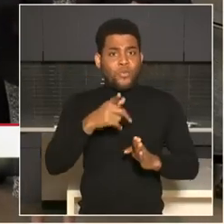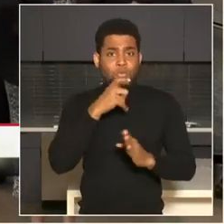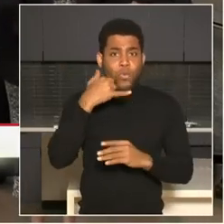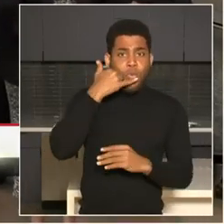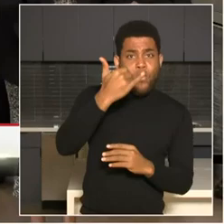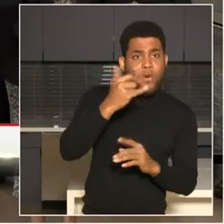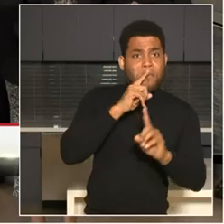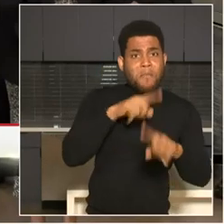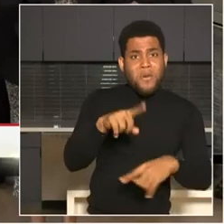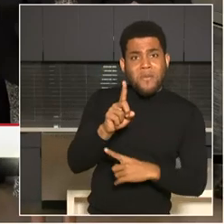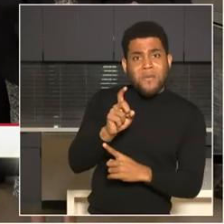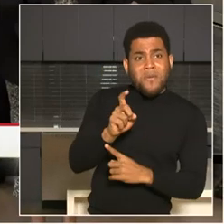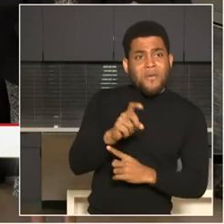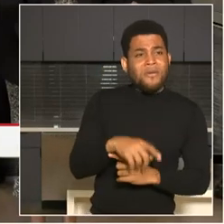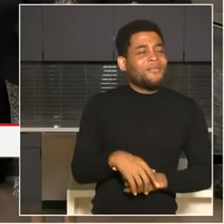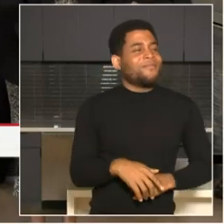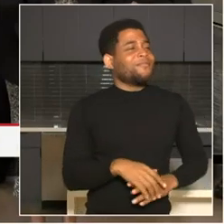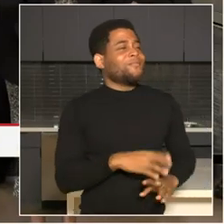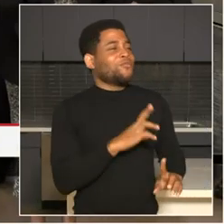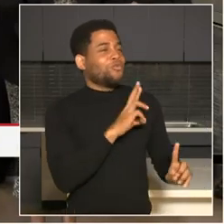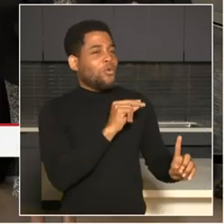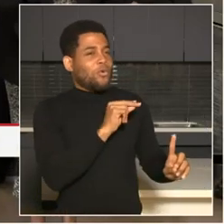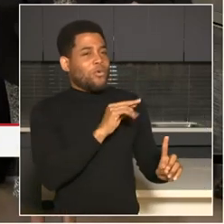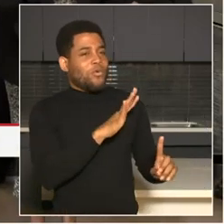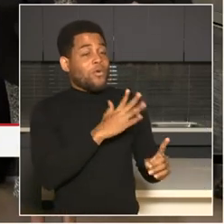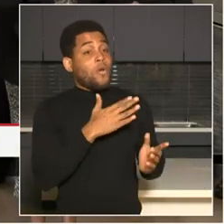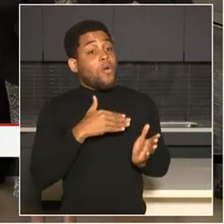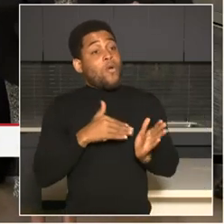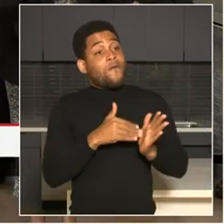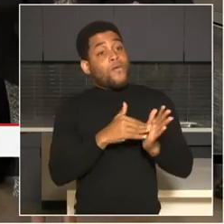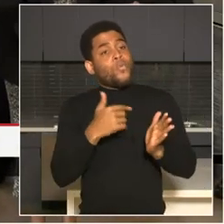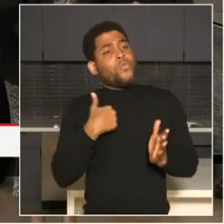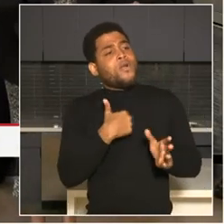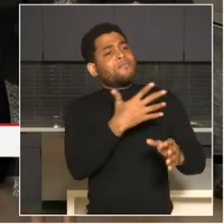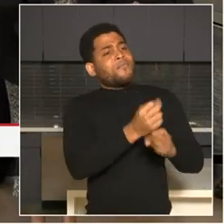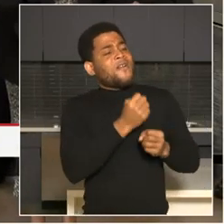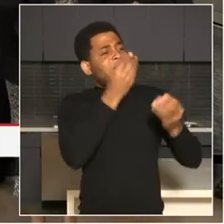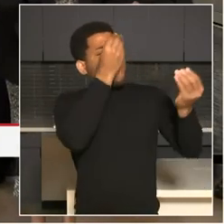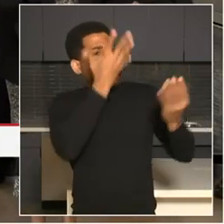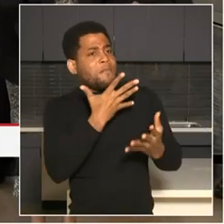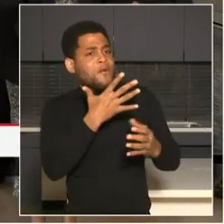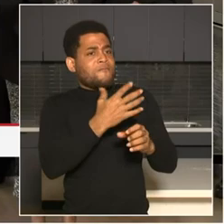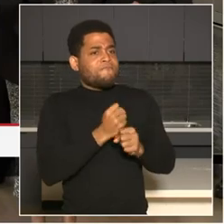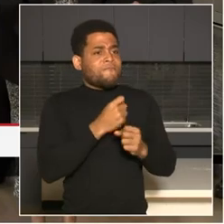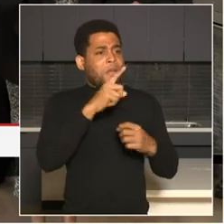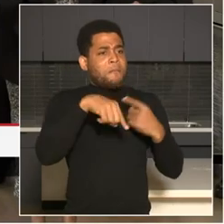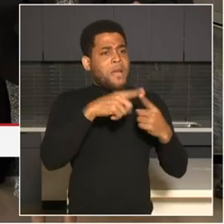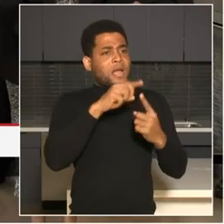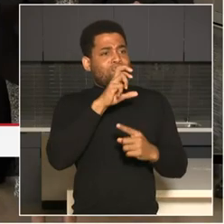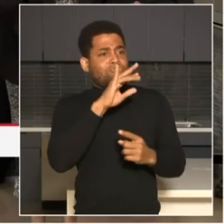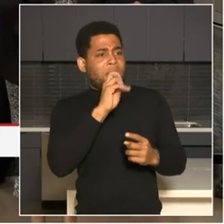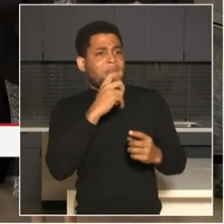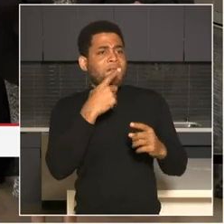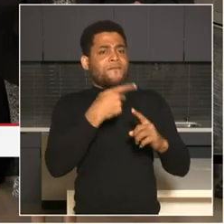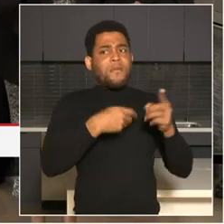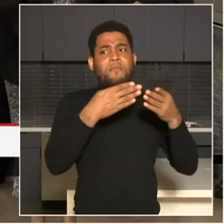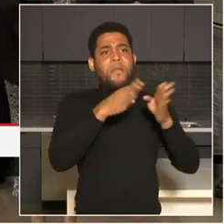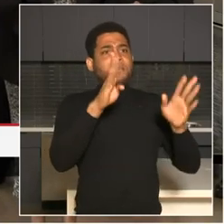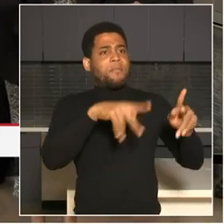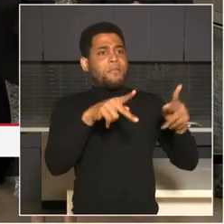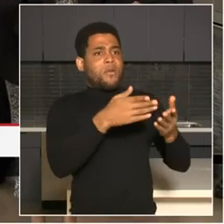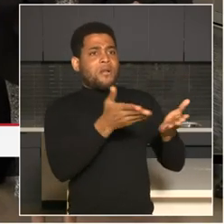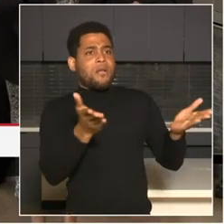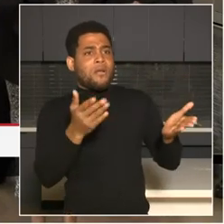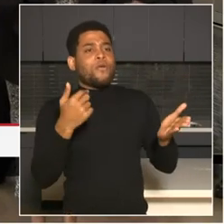we, we receive that information from the public and that the expectation is that the public will continue to report crimes as they always